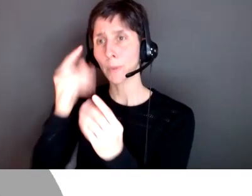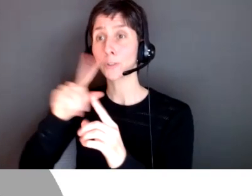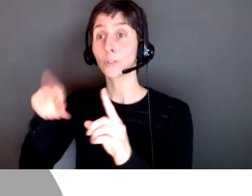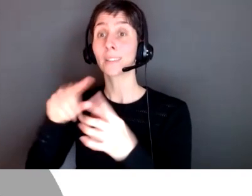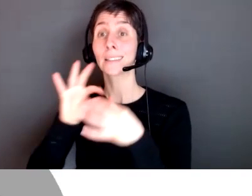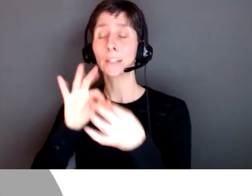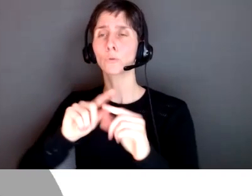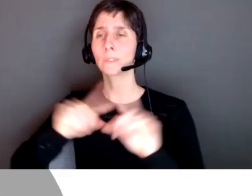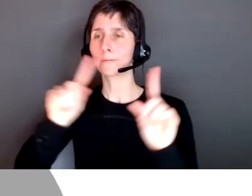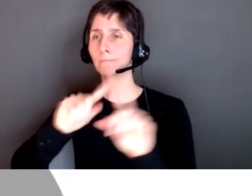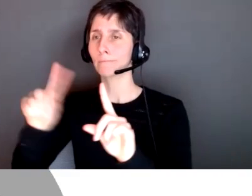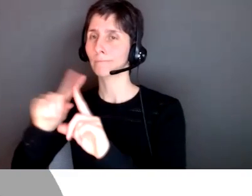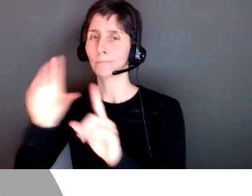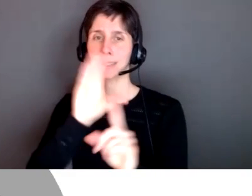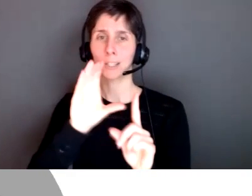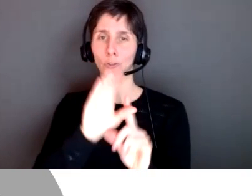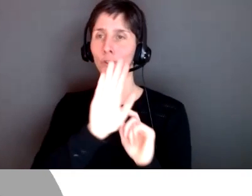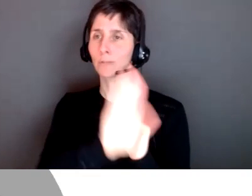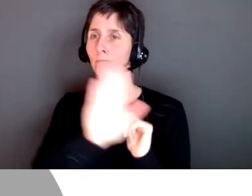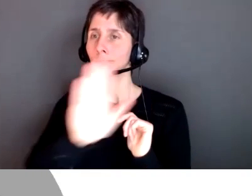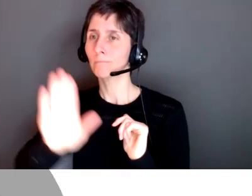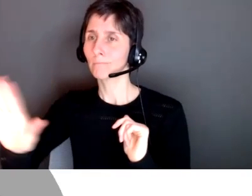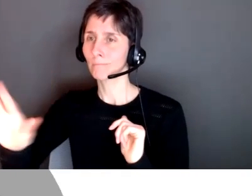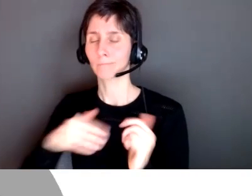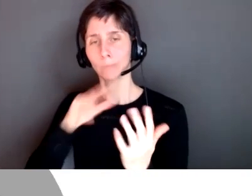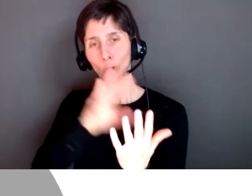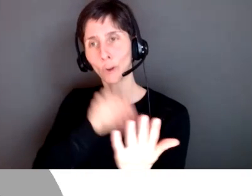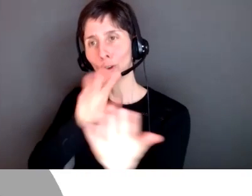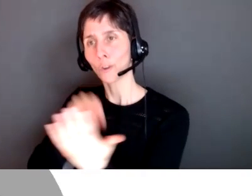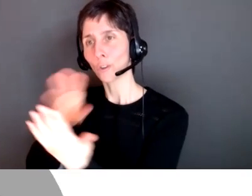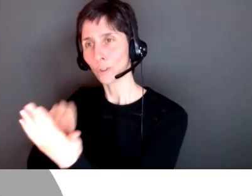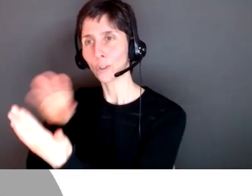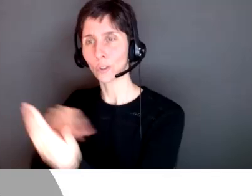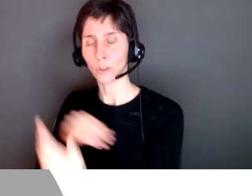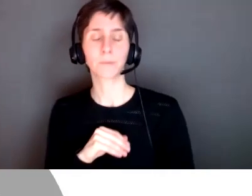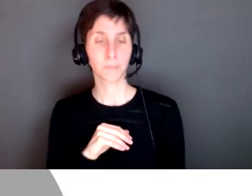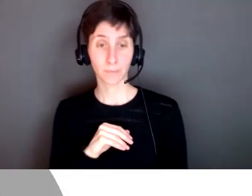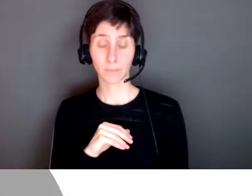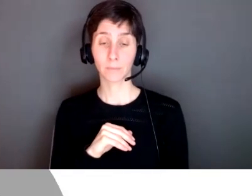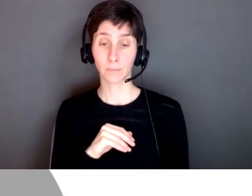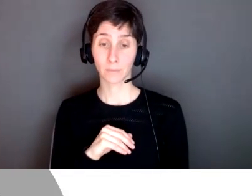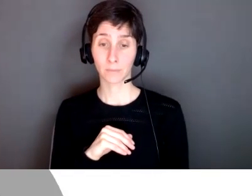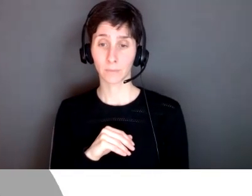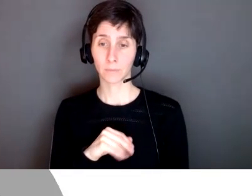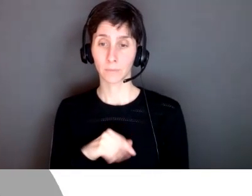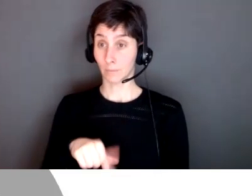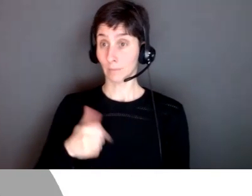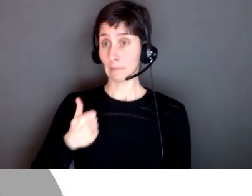cultures and ethnic groups and this is a little bit of challenging especially in canada